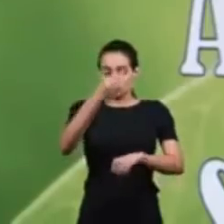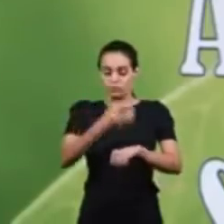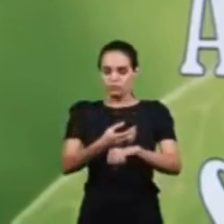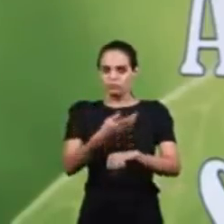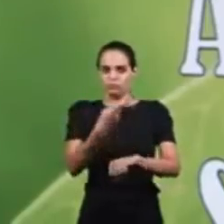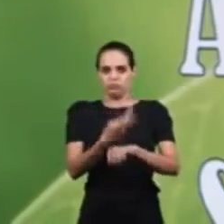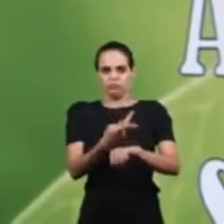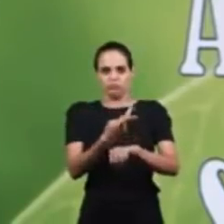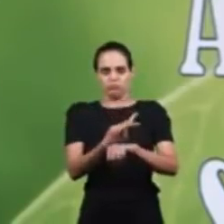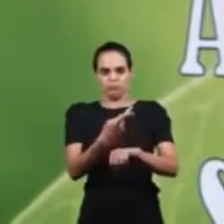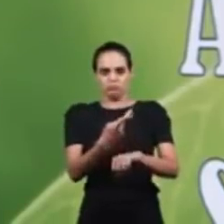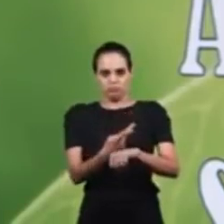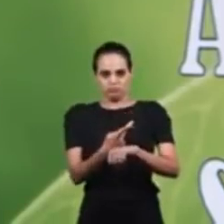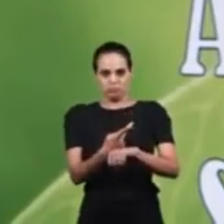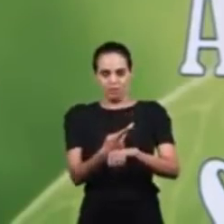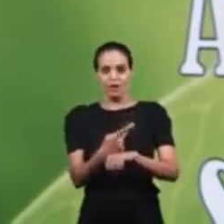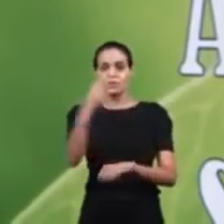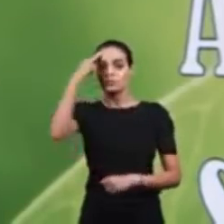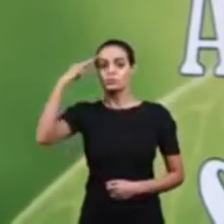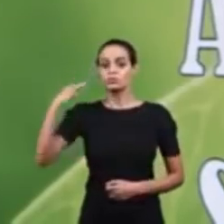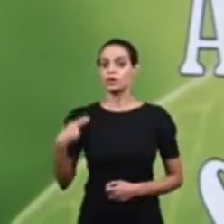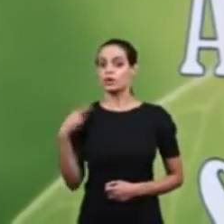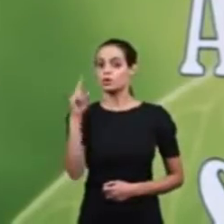wine and for him to rejoice.